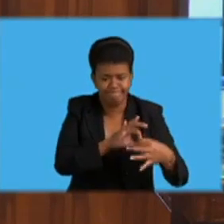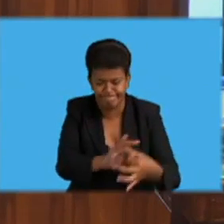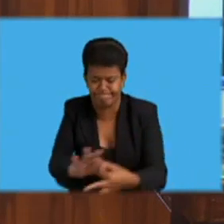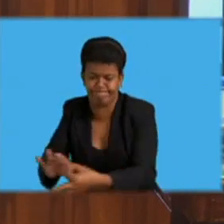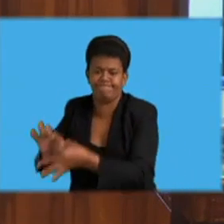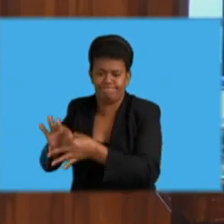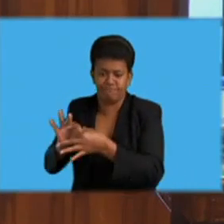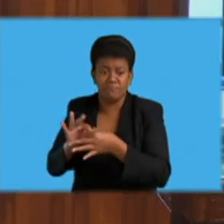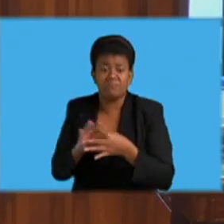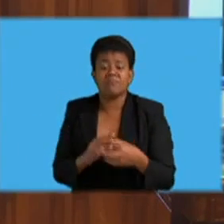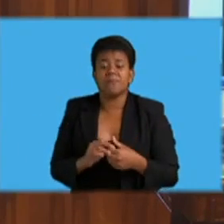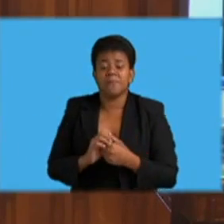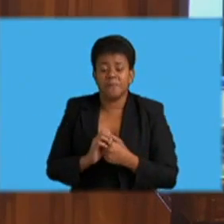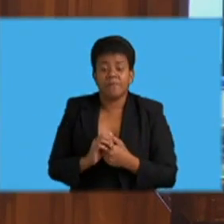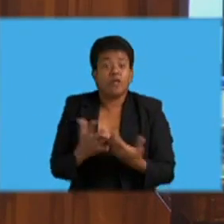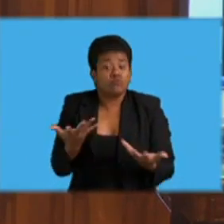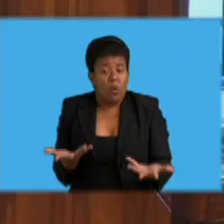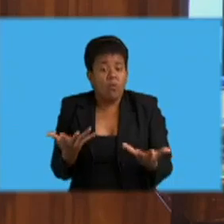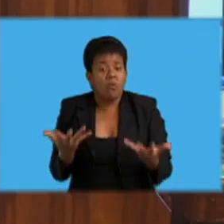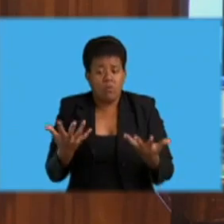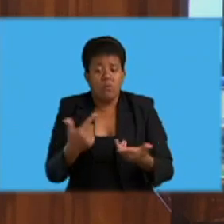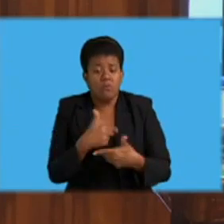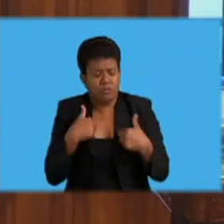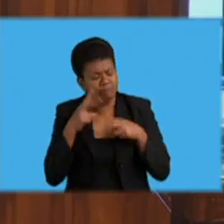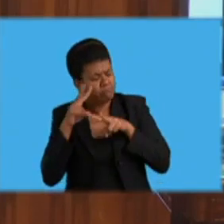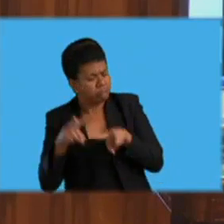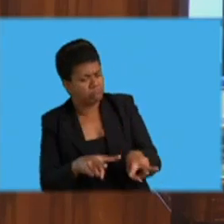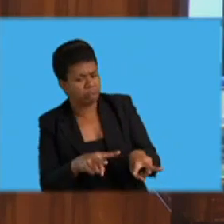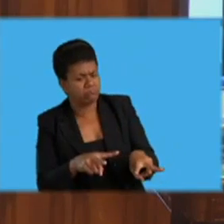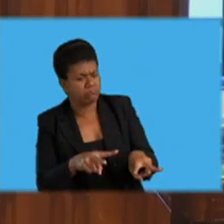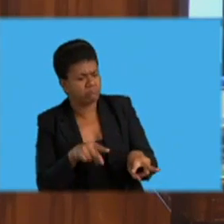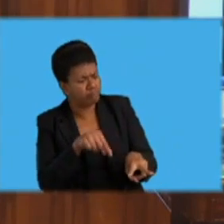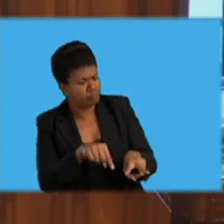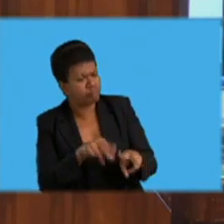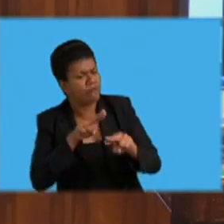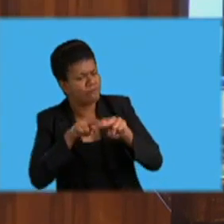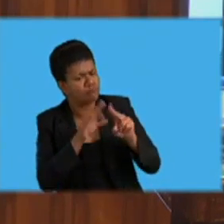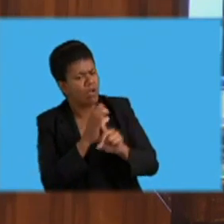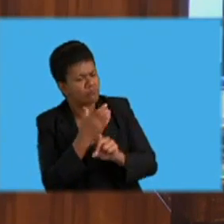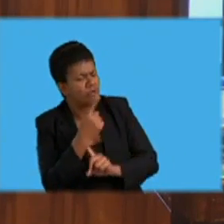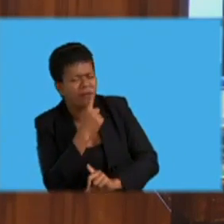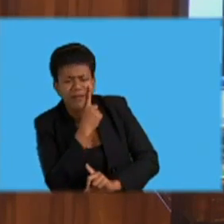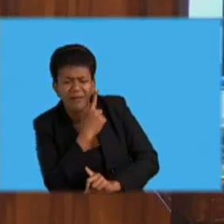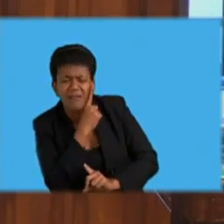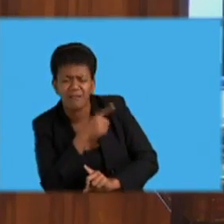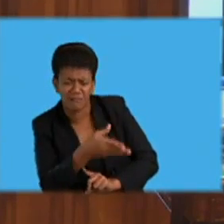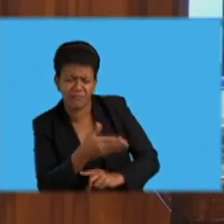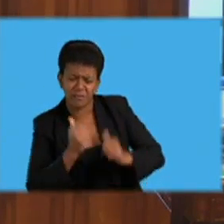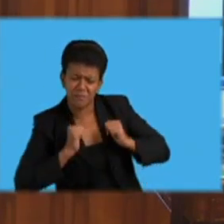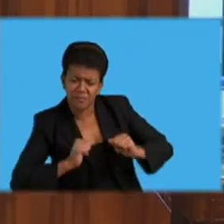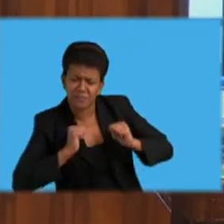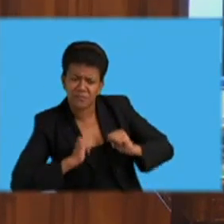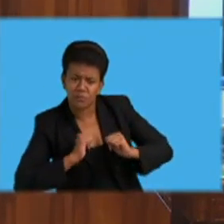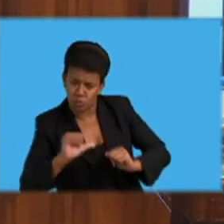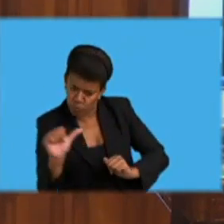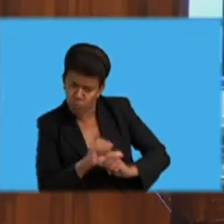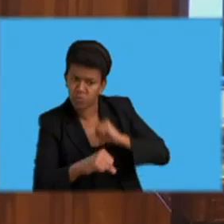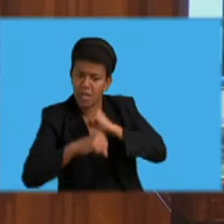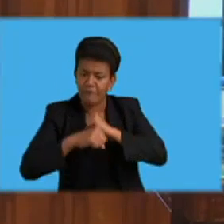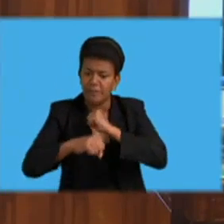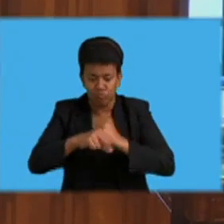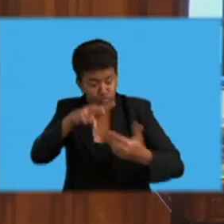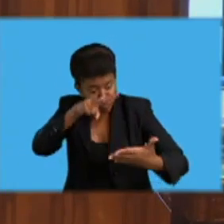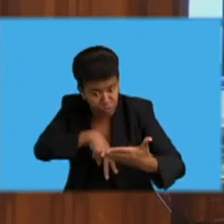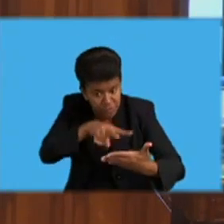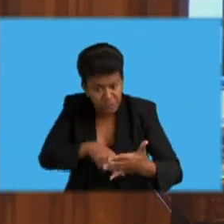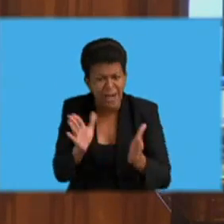we look within the council set-up to practice what should be promoted. And we look in religious books for lessons